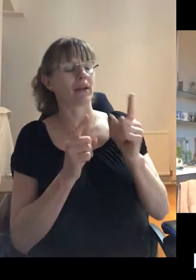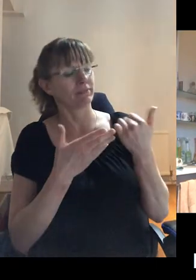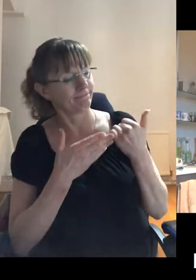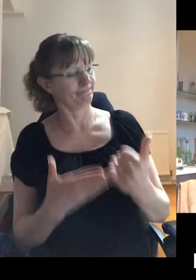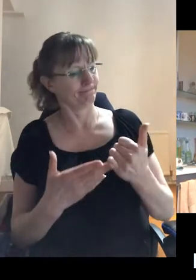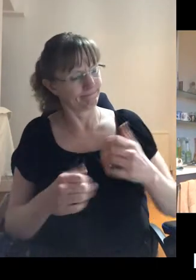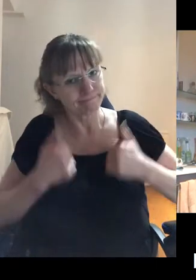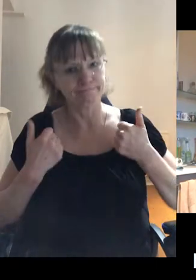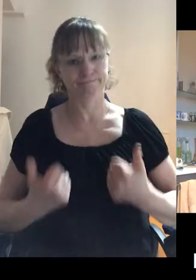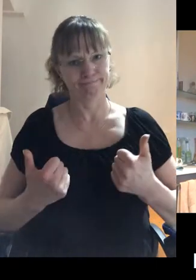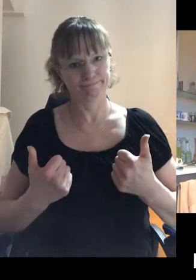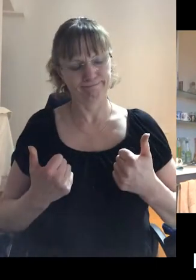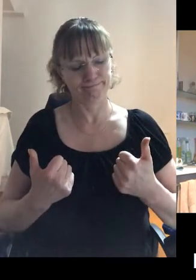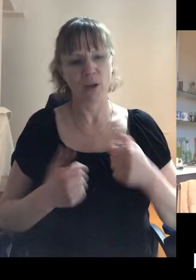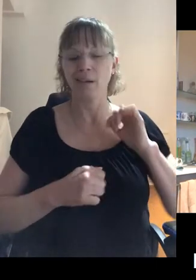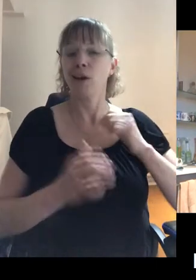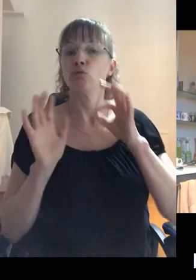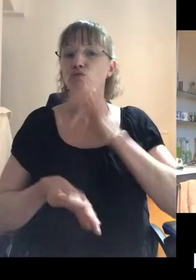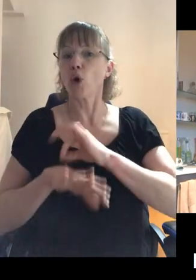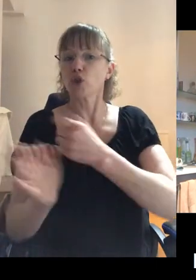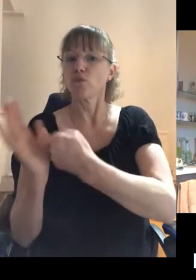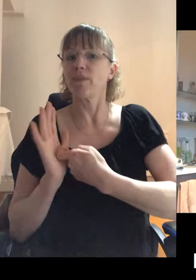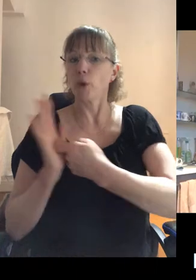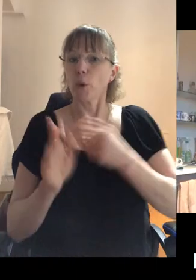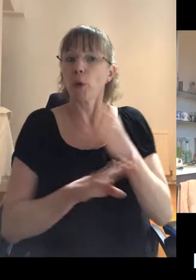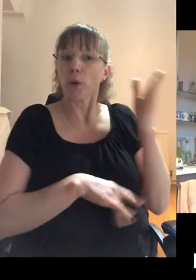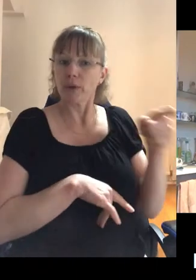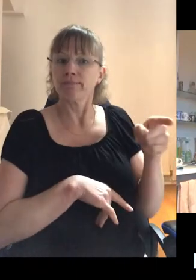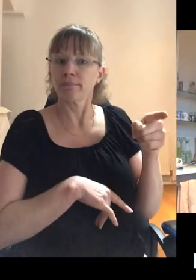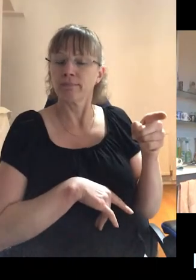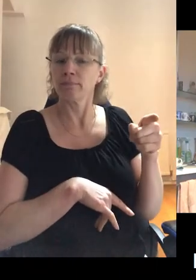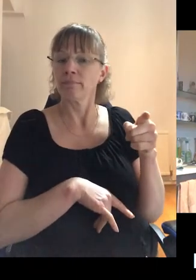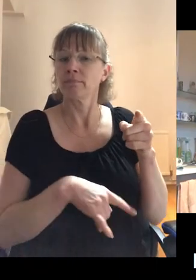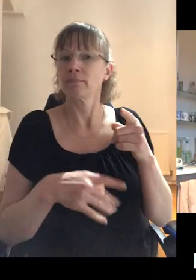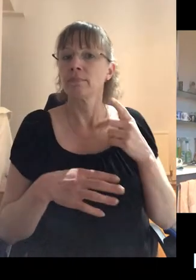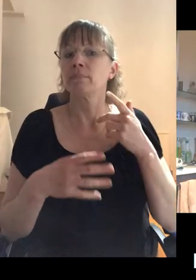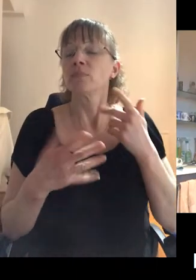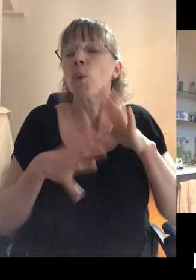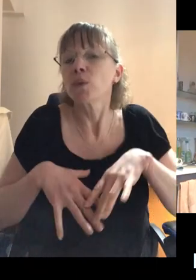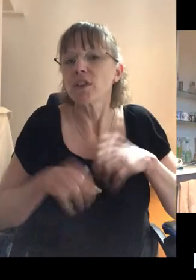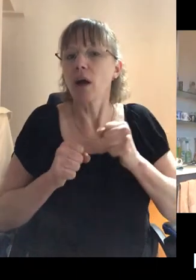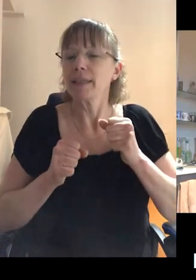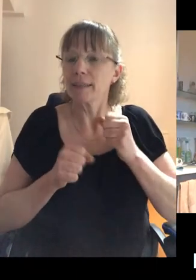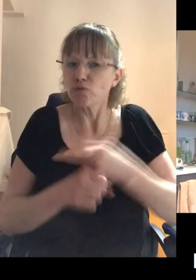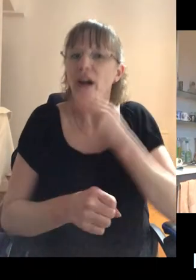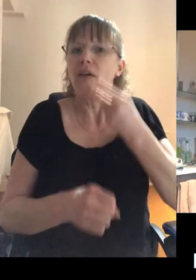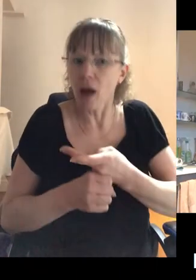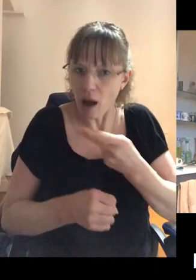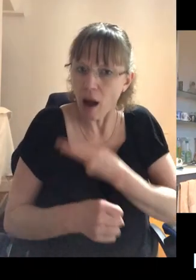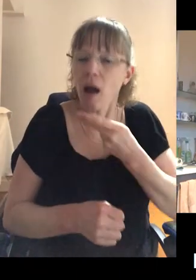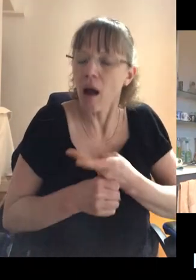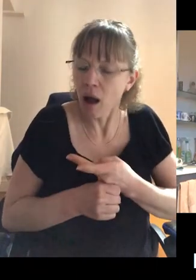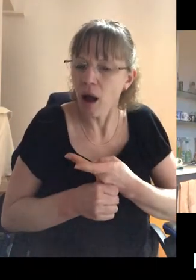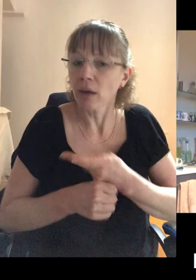Um, my doctor had referred me, um, and, um, um, as I started to recover, um,